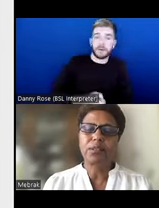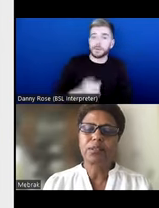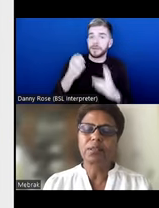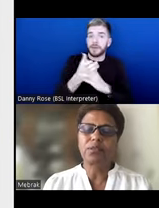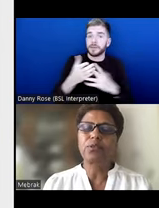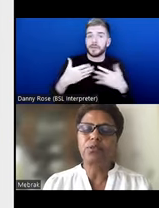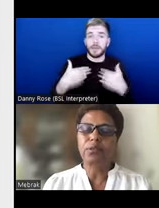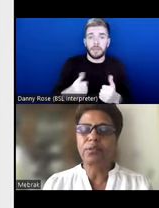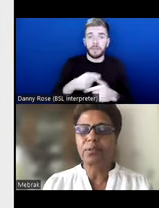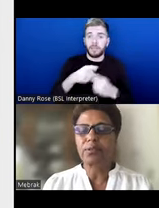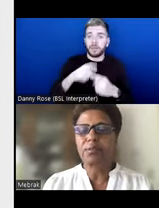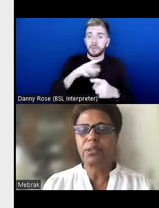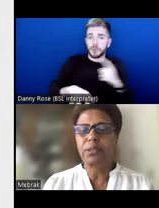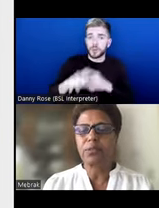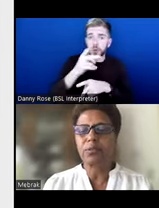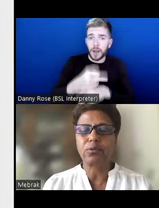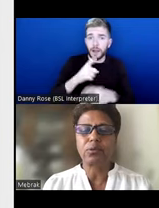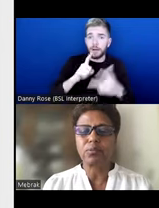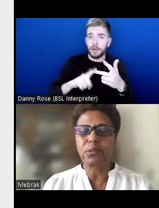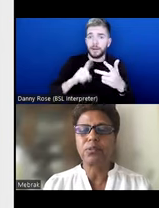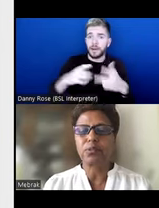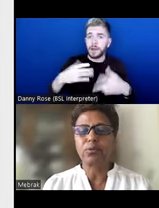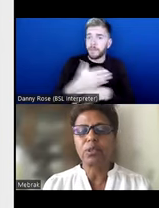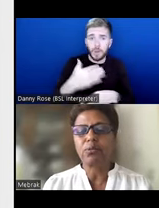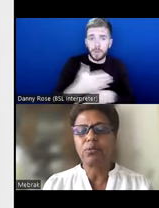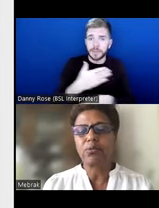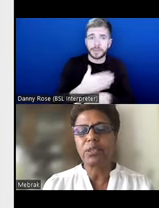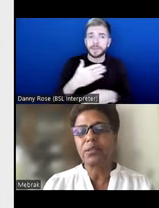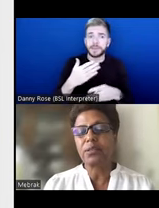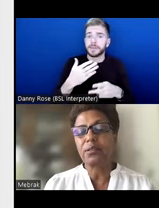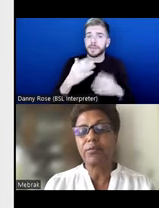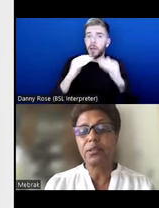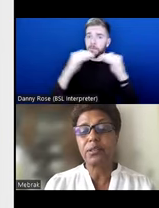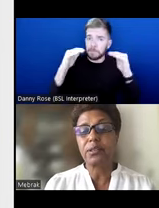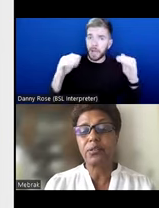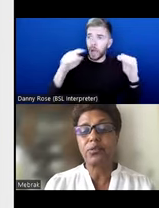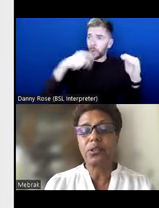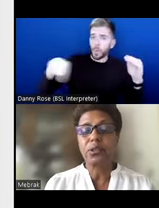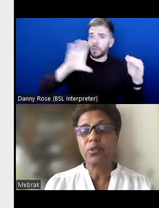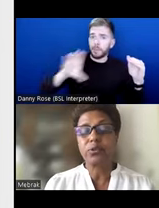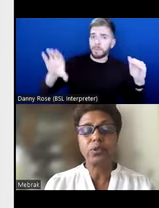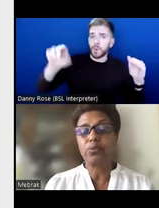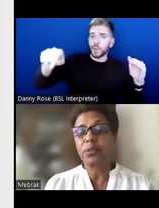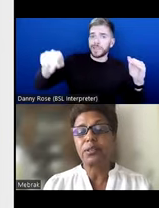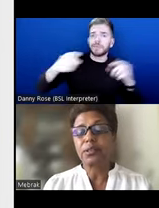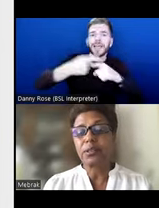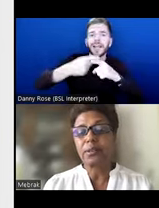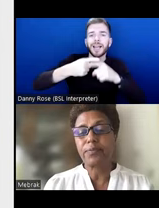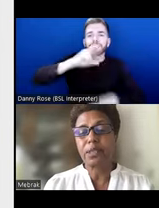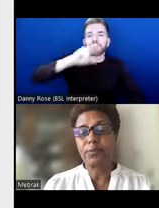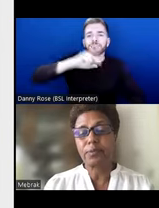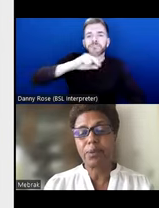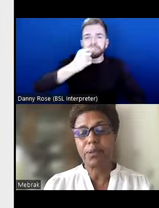as your other communities or the communities whom English is their first language or your white